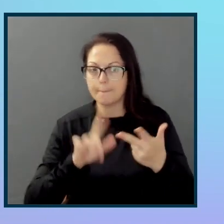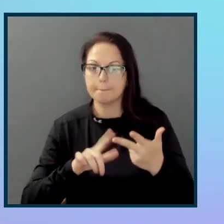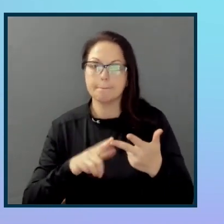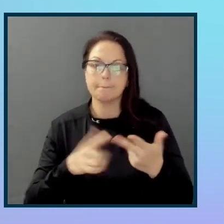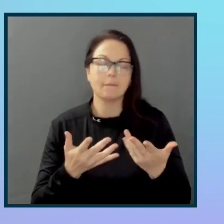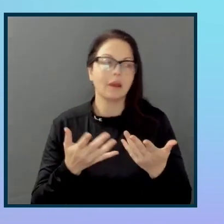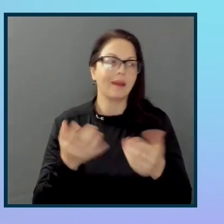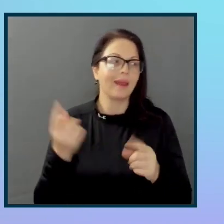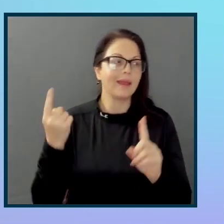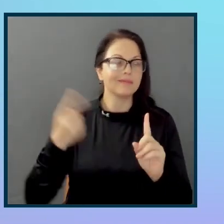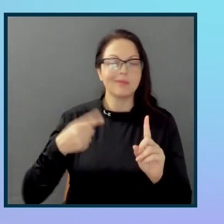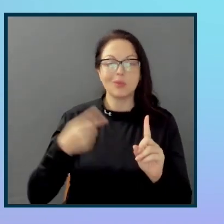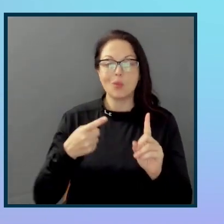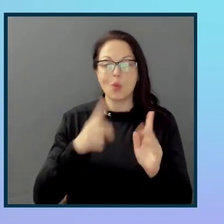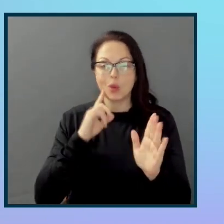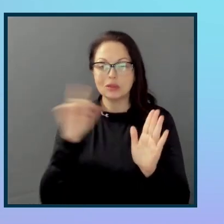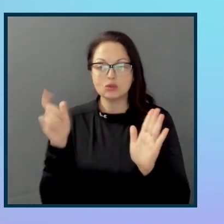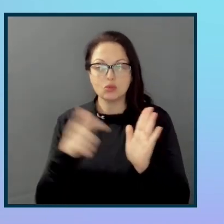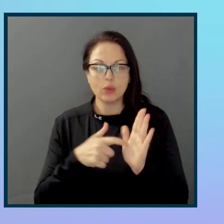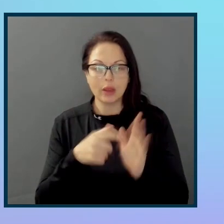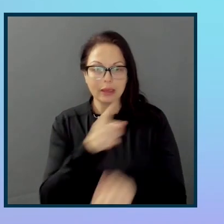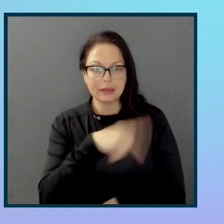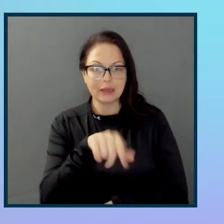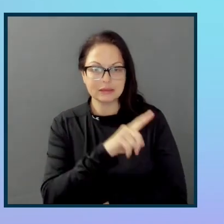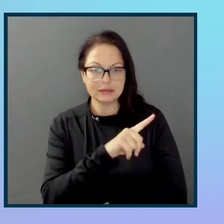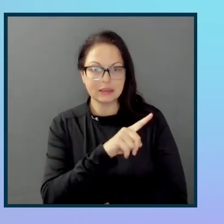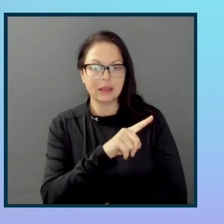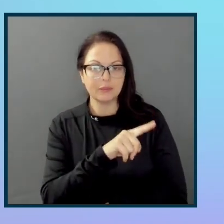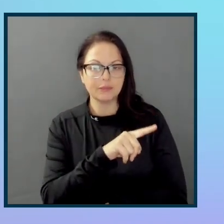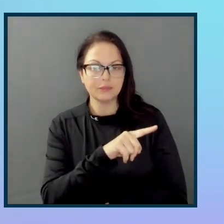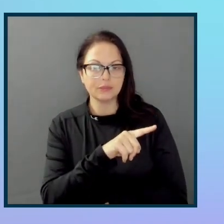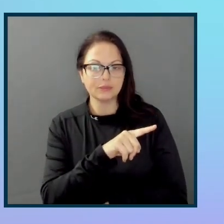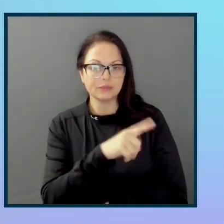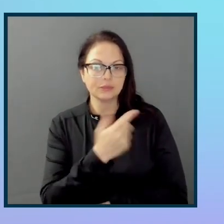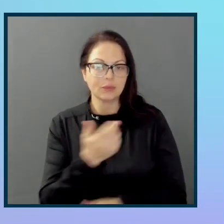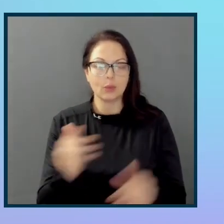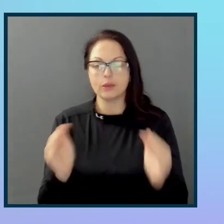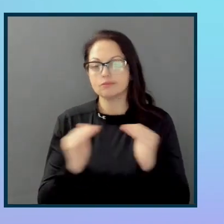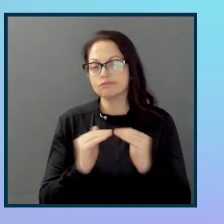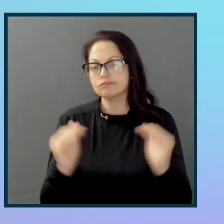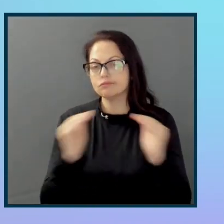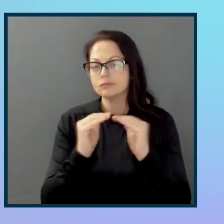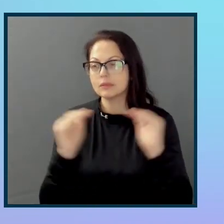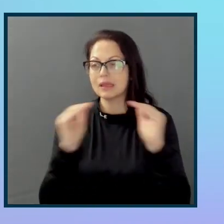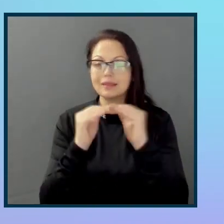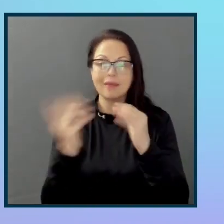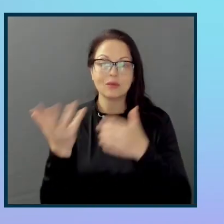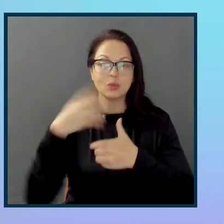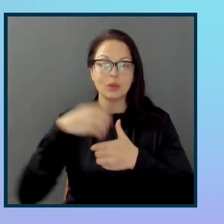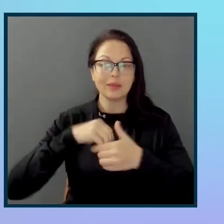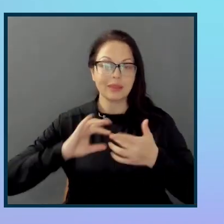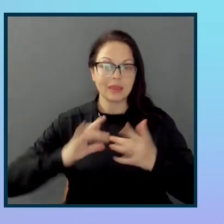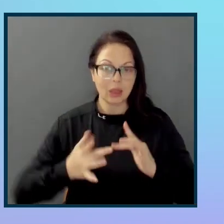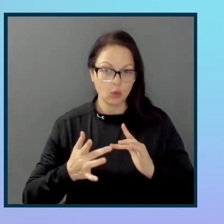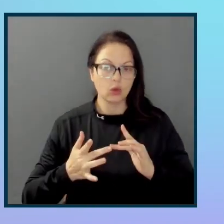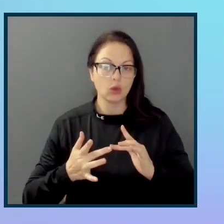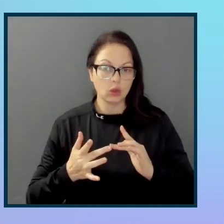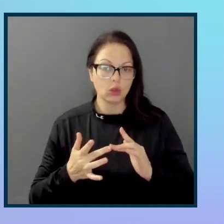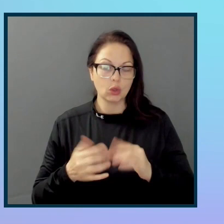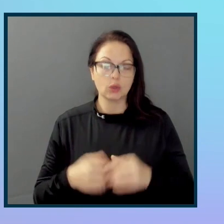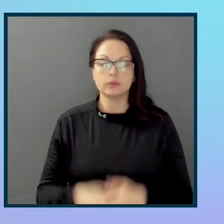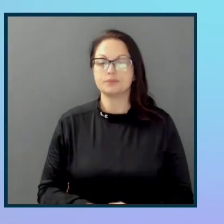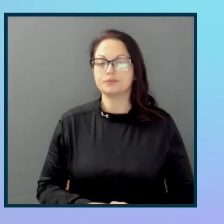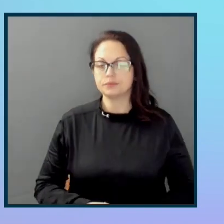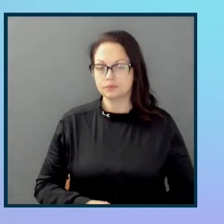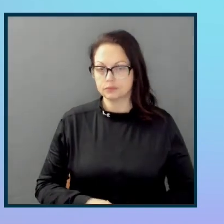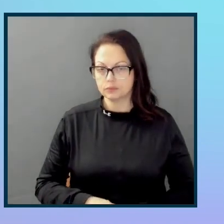recognize them with sort of levels within the network. This is early days for that.